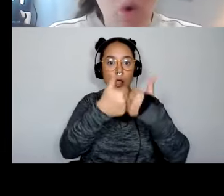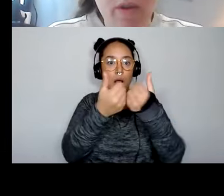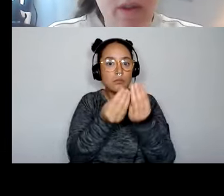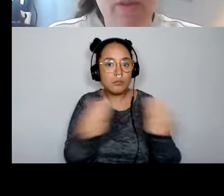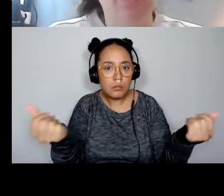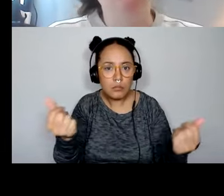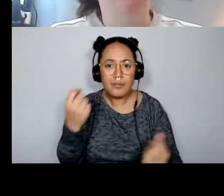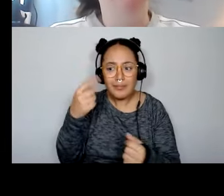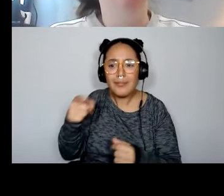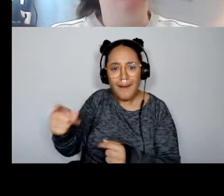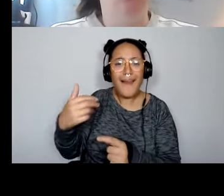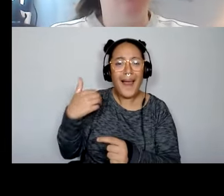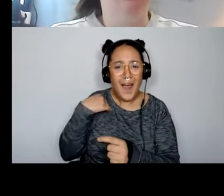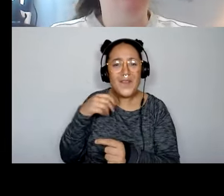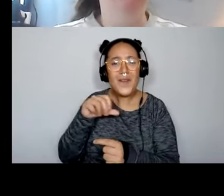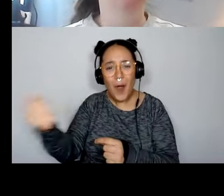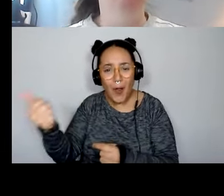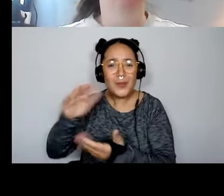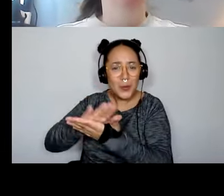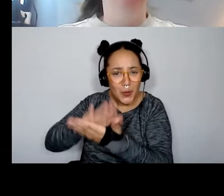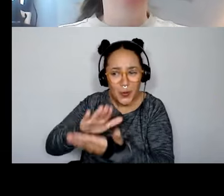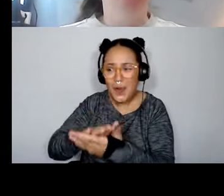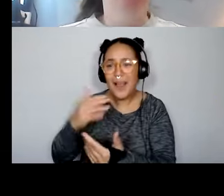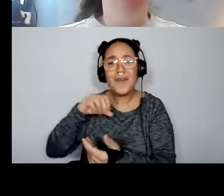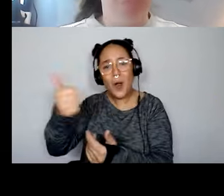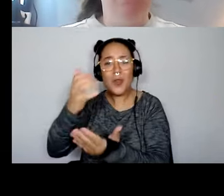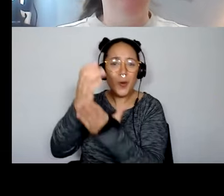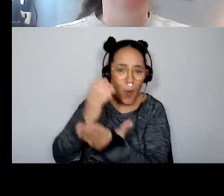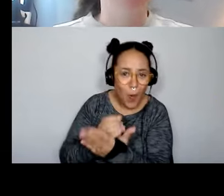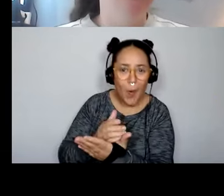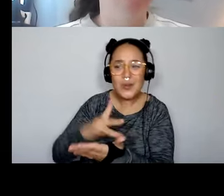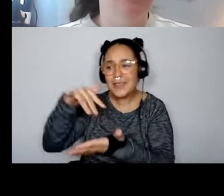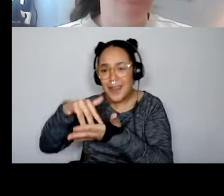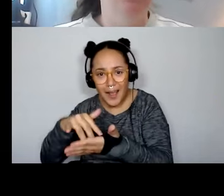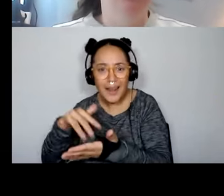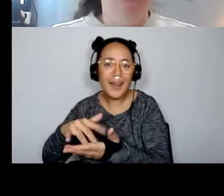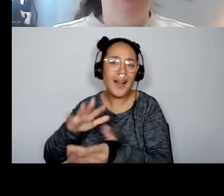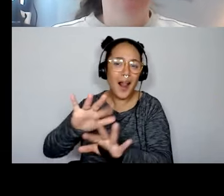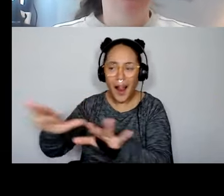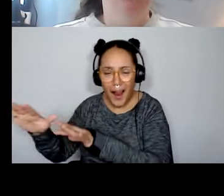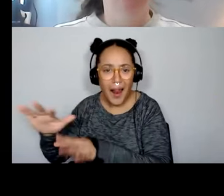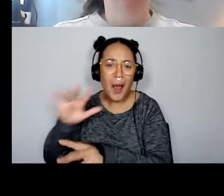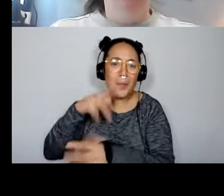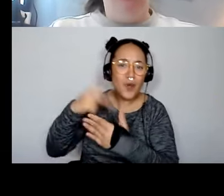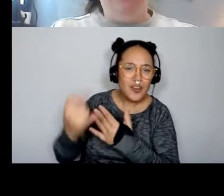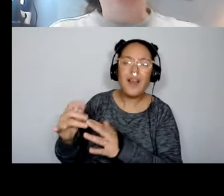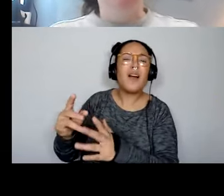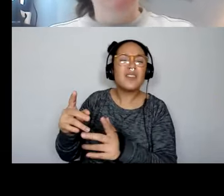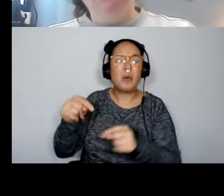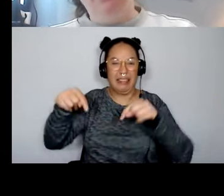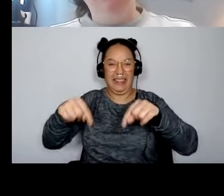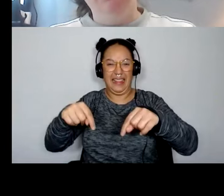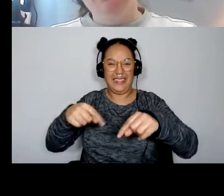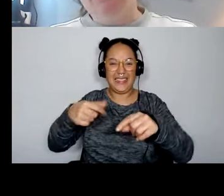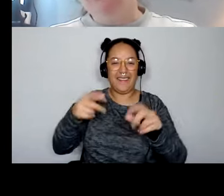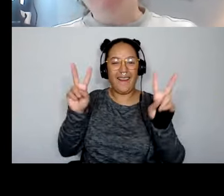have full course loads outside of this course. And this is, they're approaching this as a case study. Um, so at the